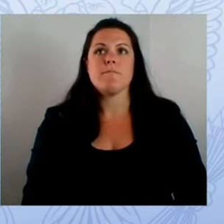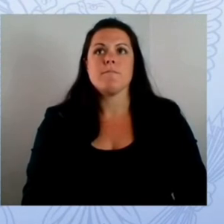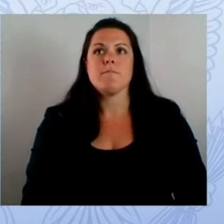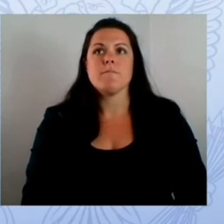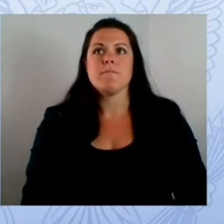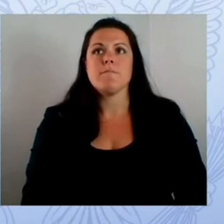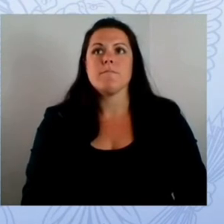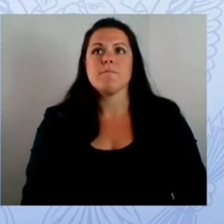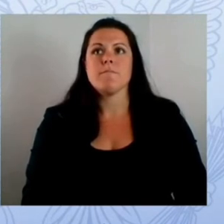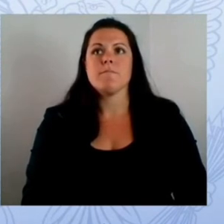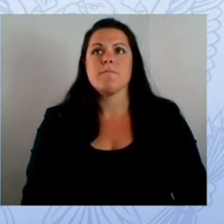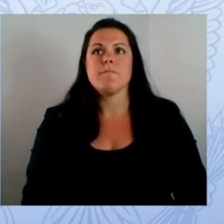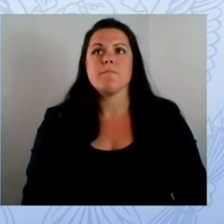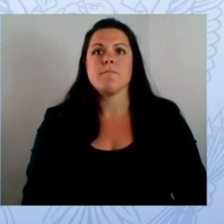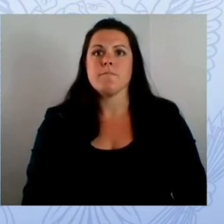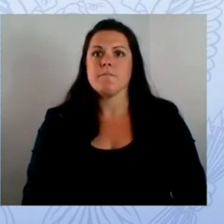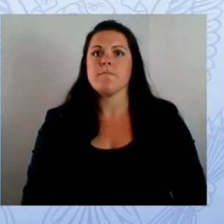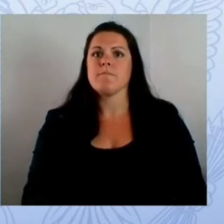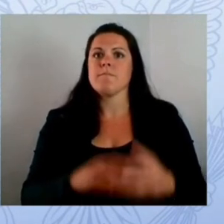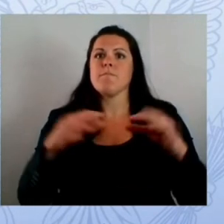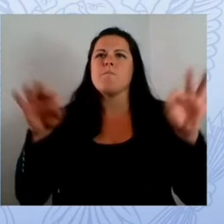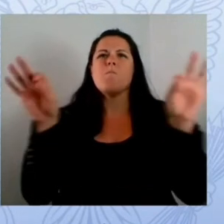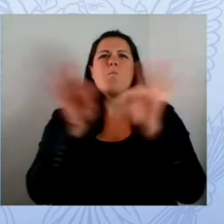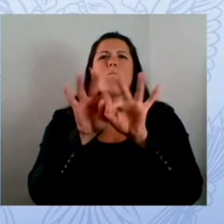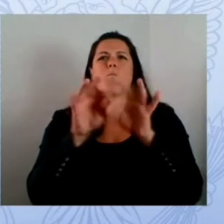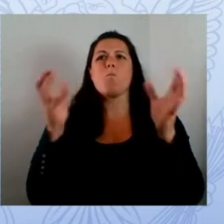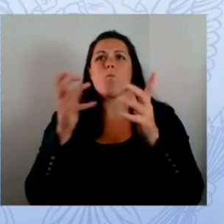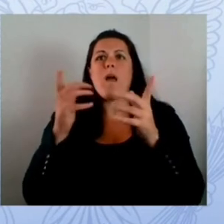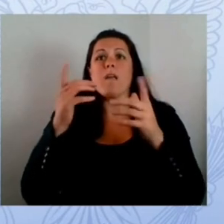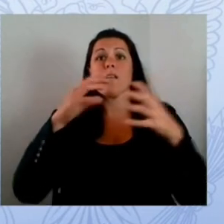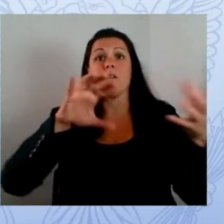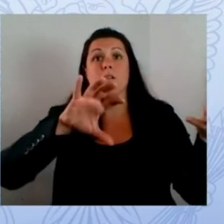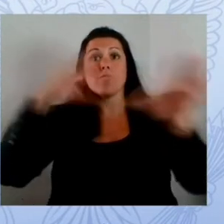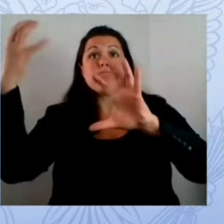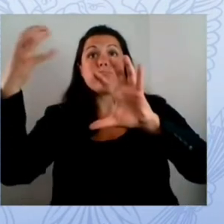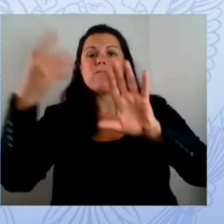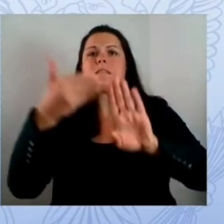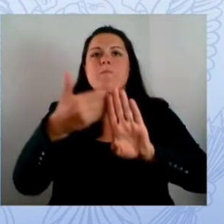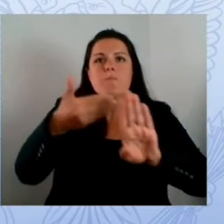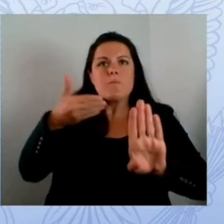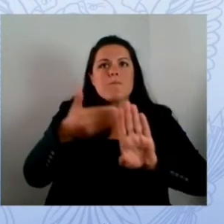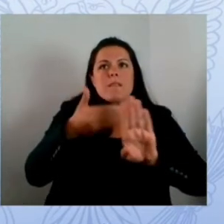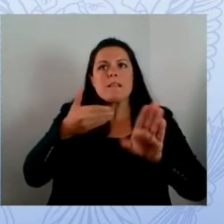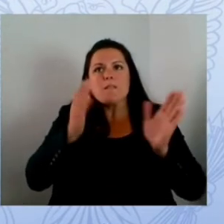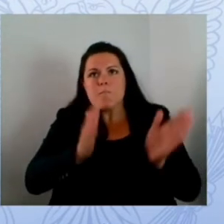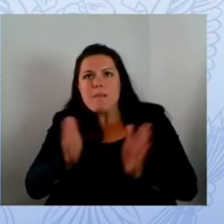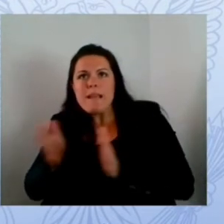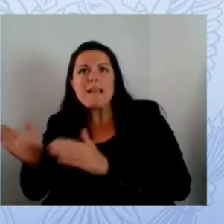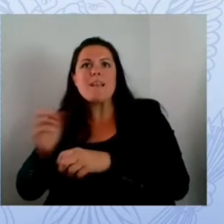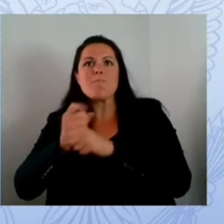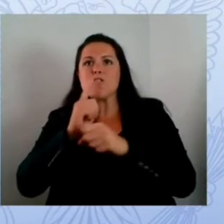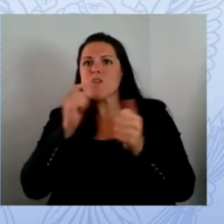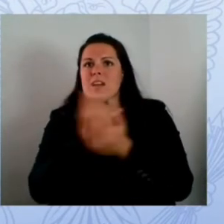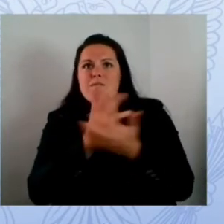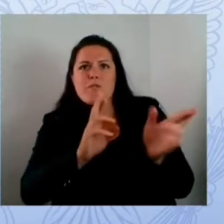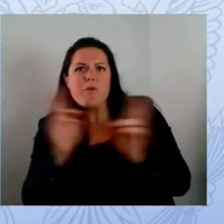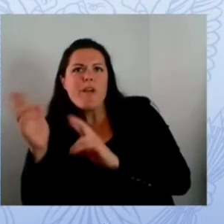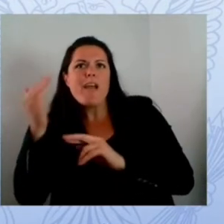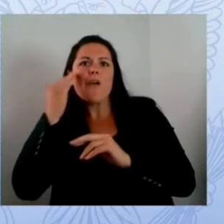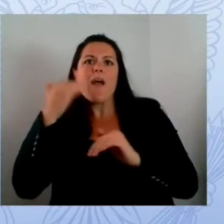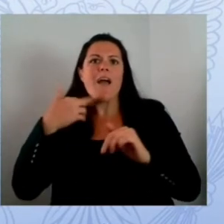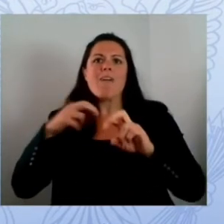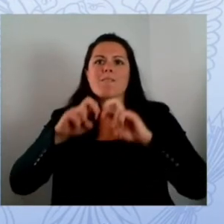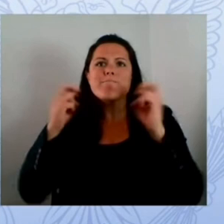the role that plays in keeping schools safe the attack on la schools made it critical for us to address